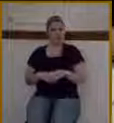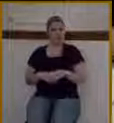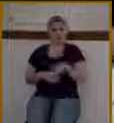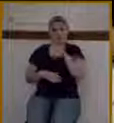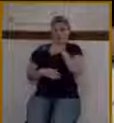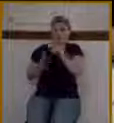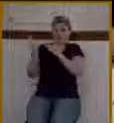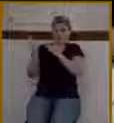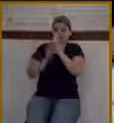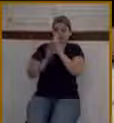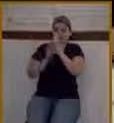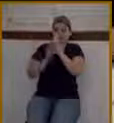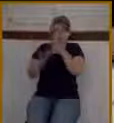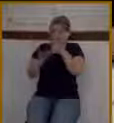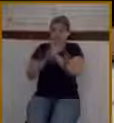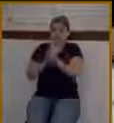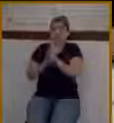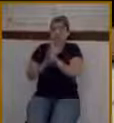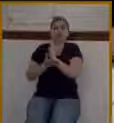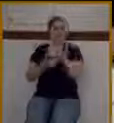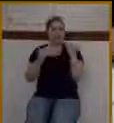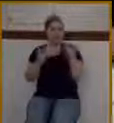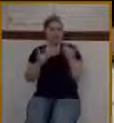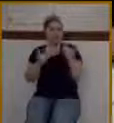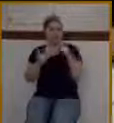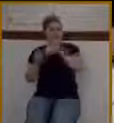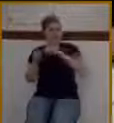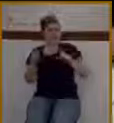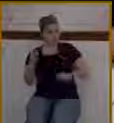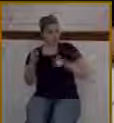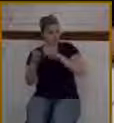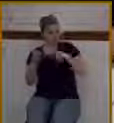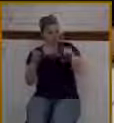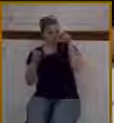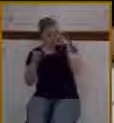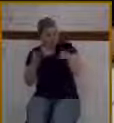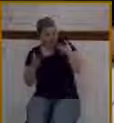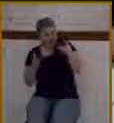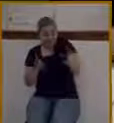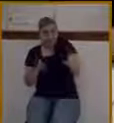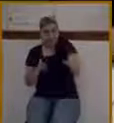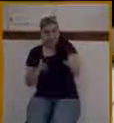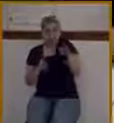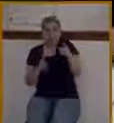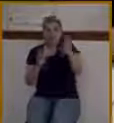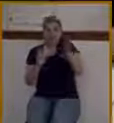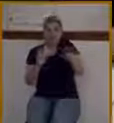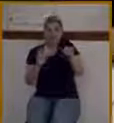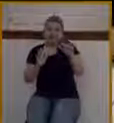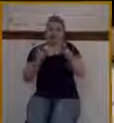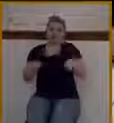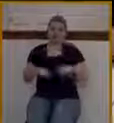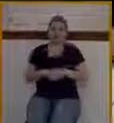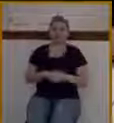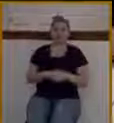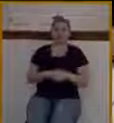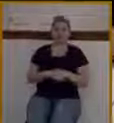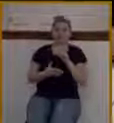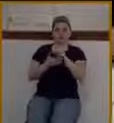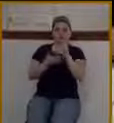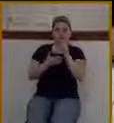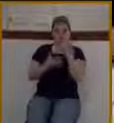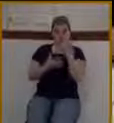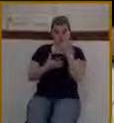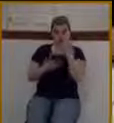that the Lord, the king, has need of him. And that's exactly what happened in verse 4. And they went their